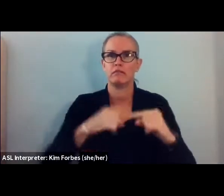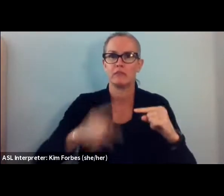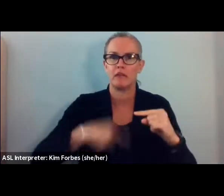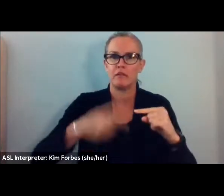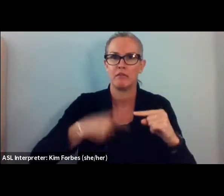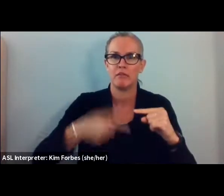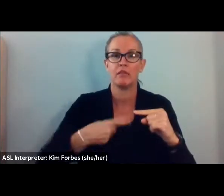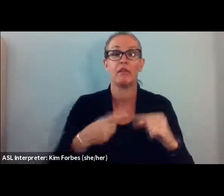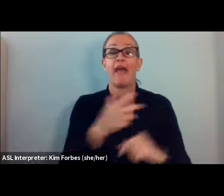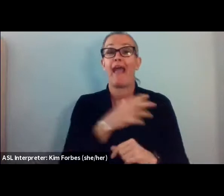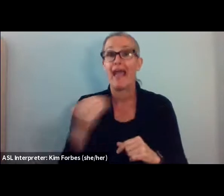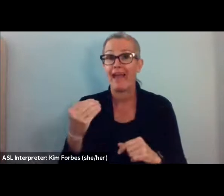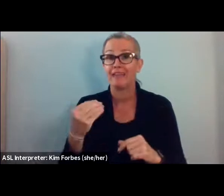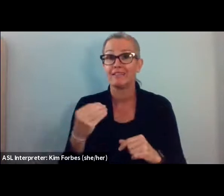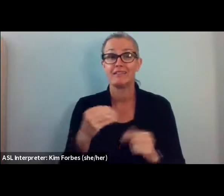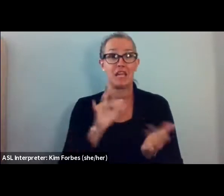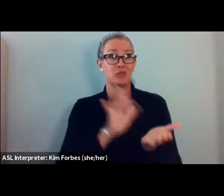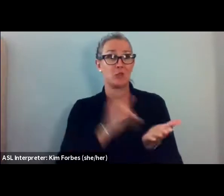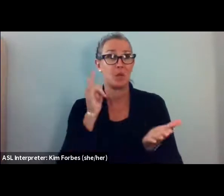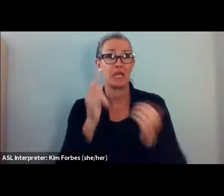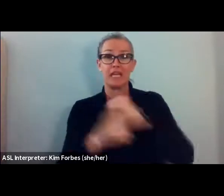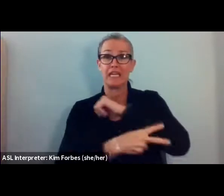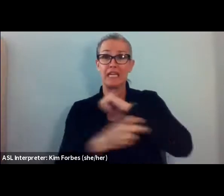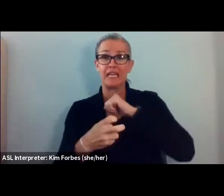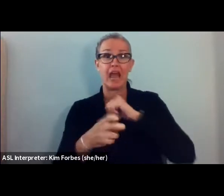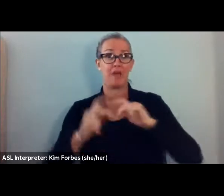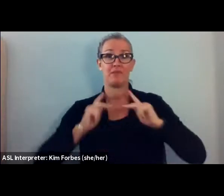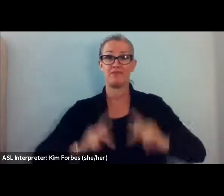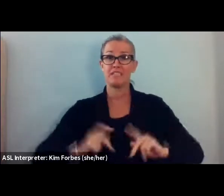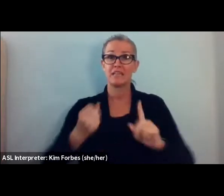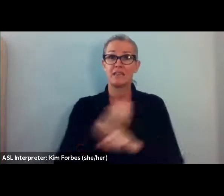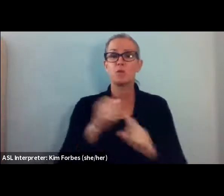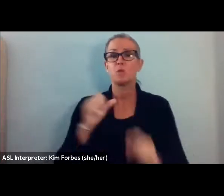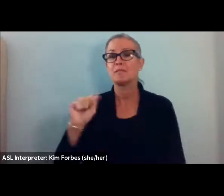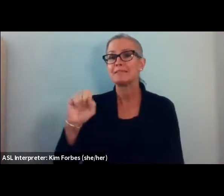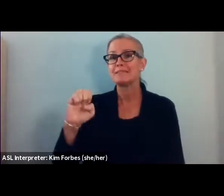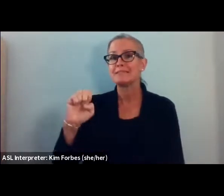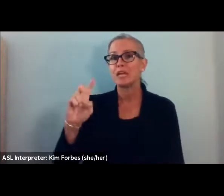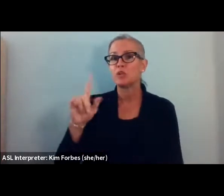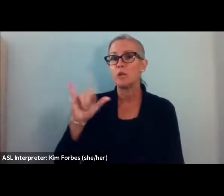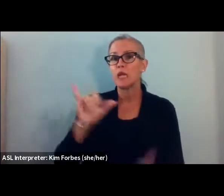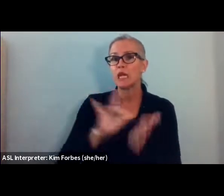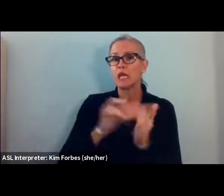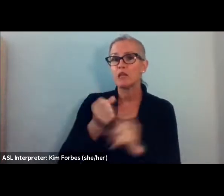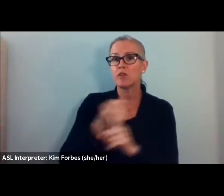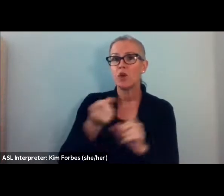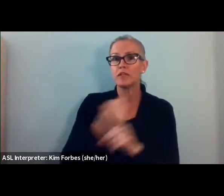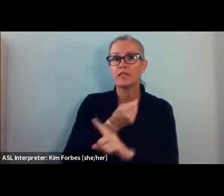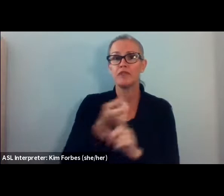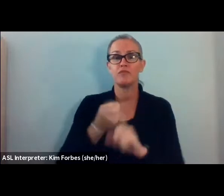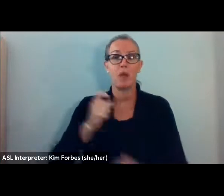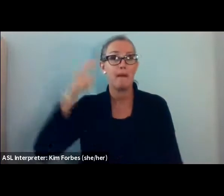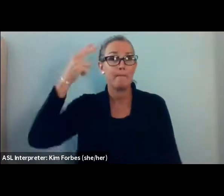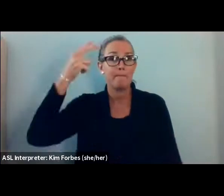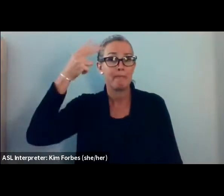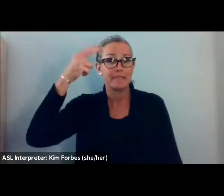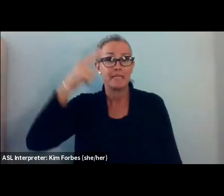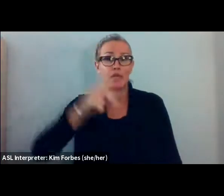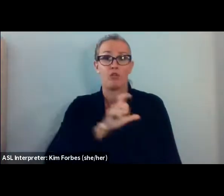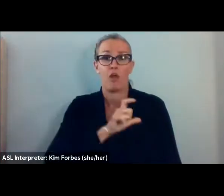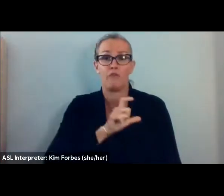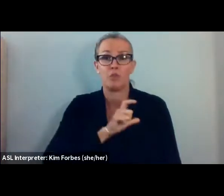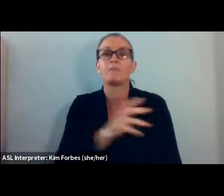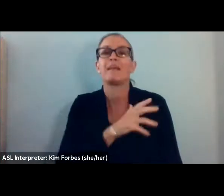extorted, kidnapped, physically abused, sexually assaulted by members of Mexican law enforcement and the